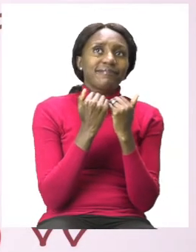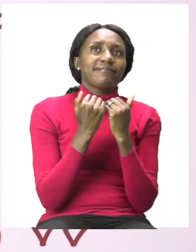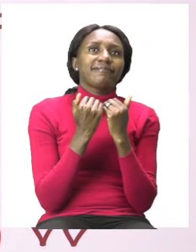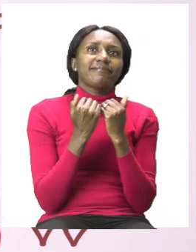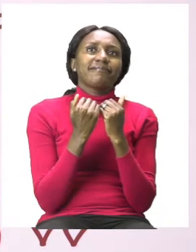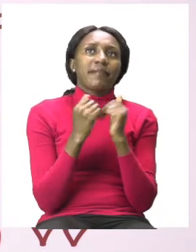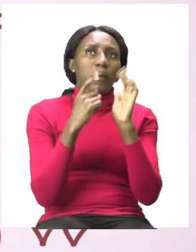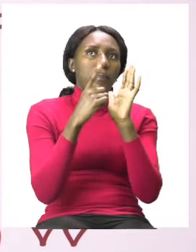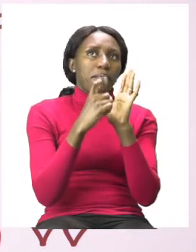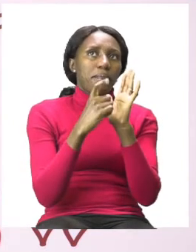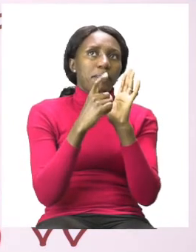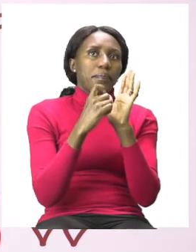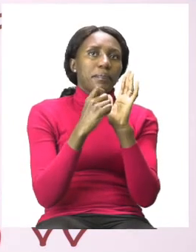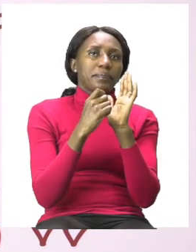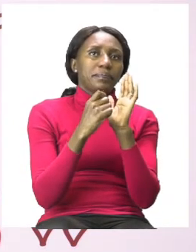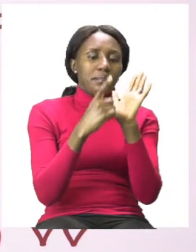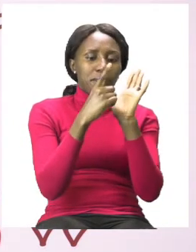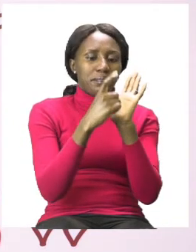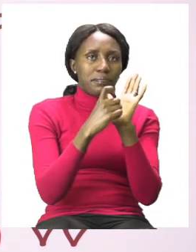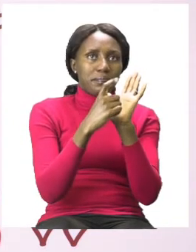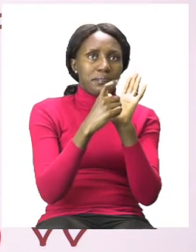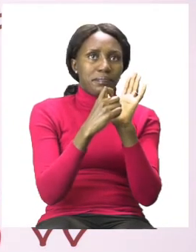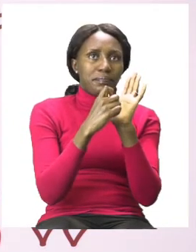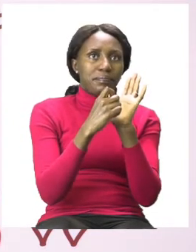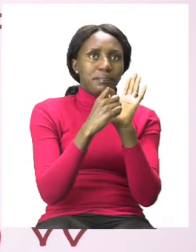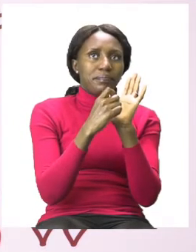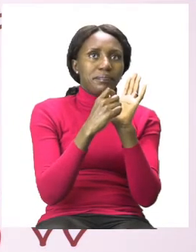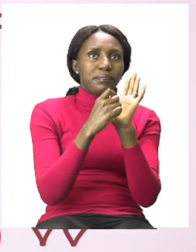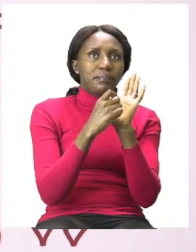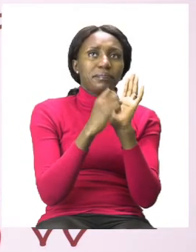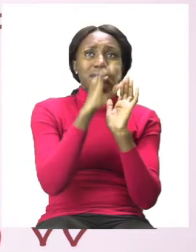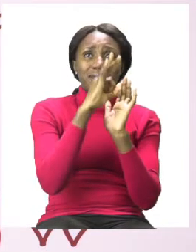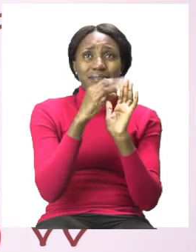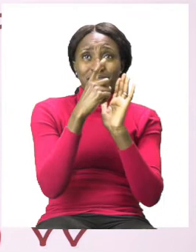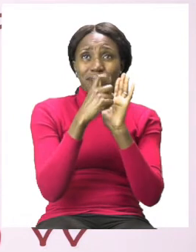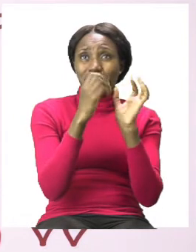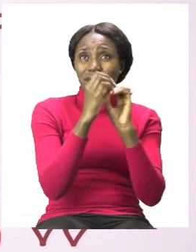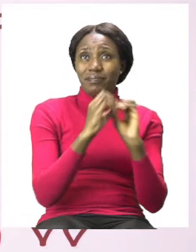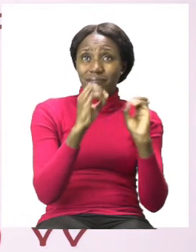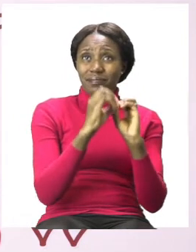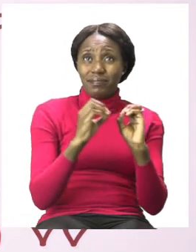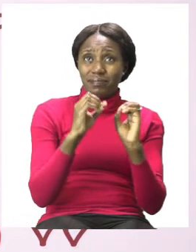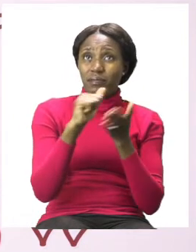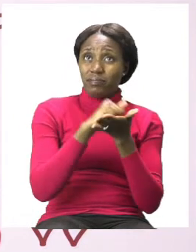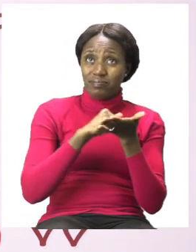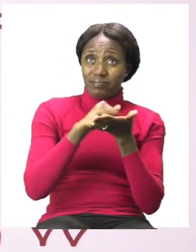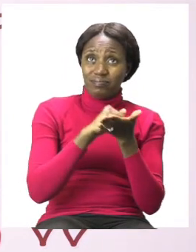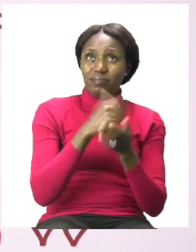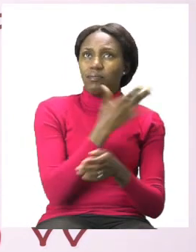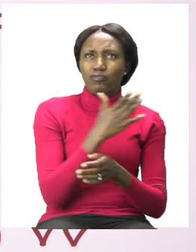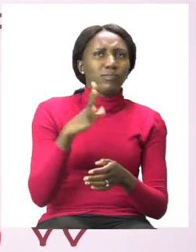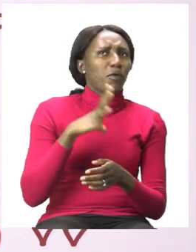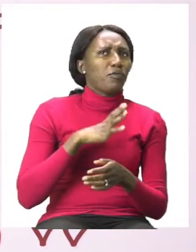sanitize. So let us take our sanitizer and remember if you don't have sanitizer, that's okay.